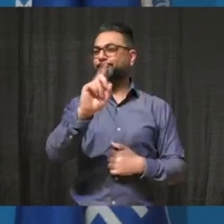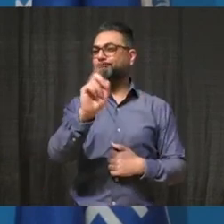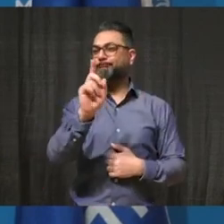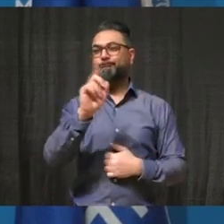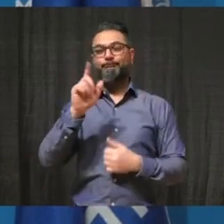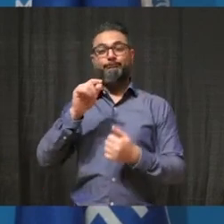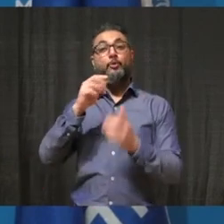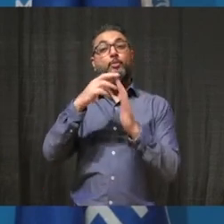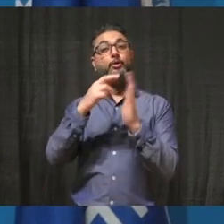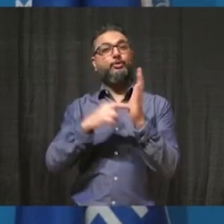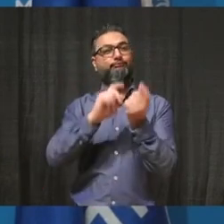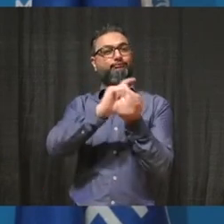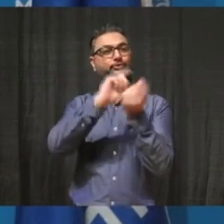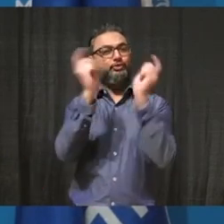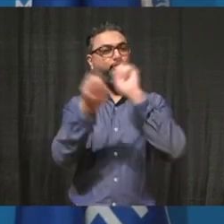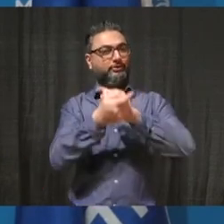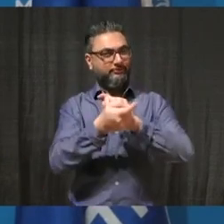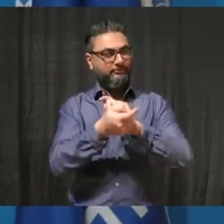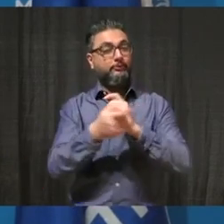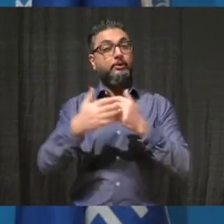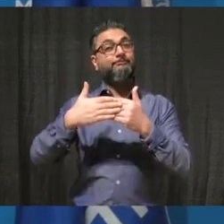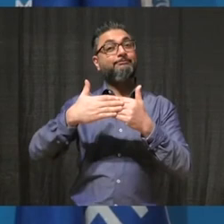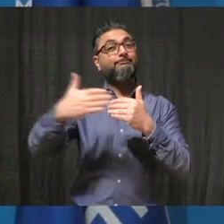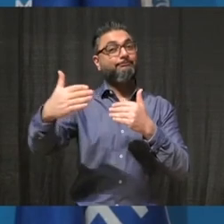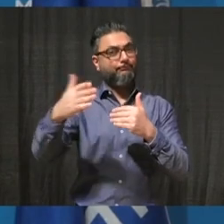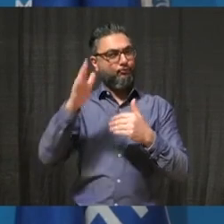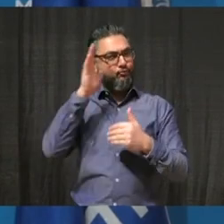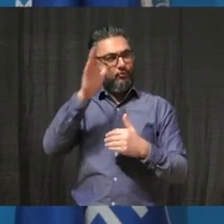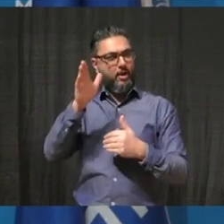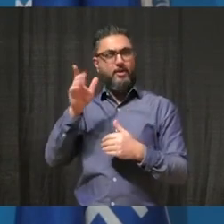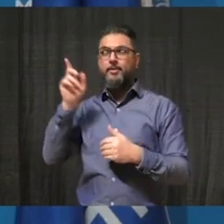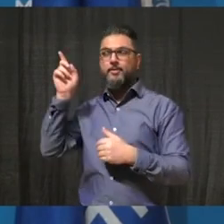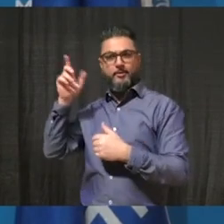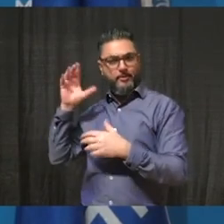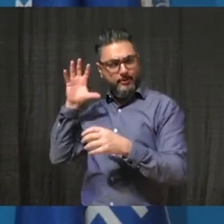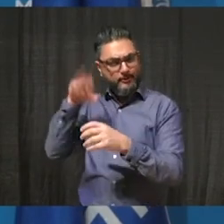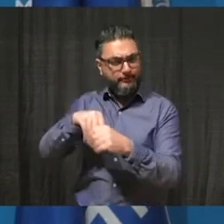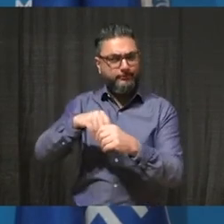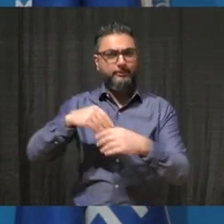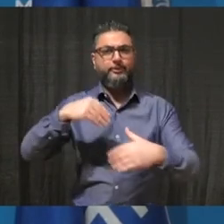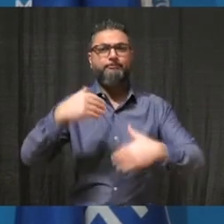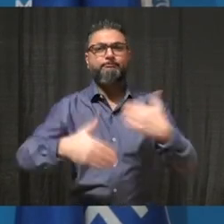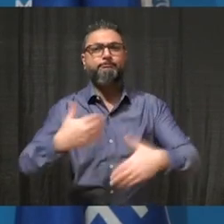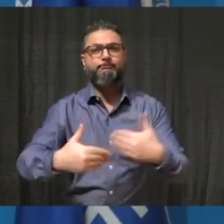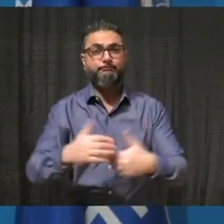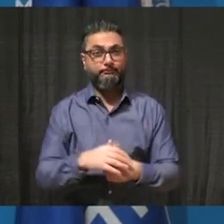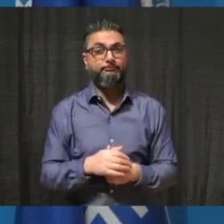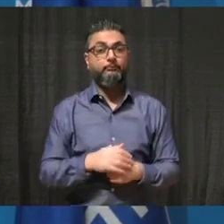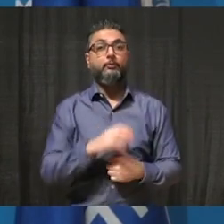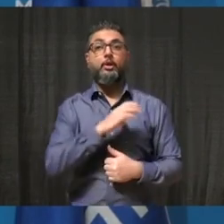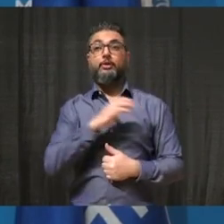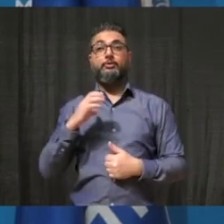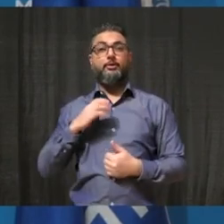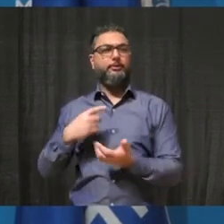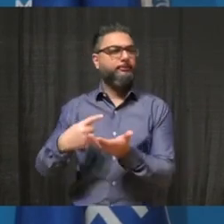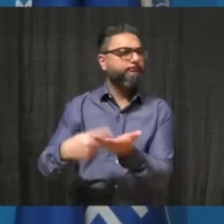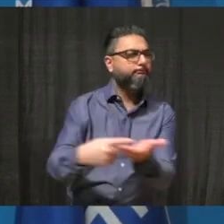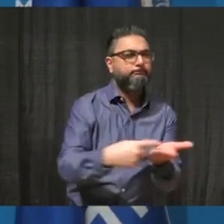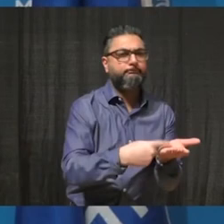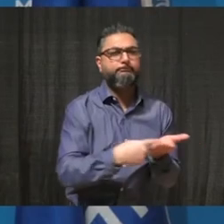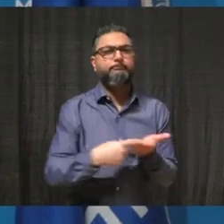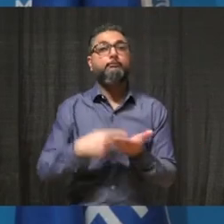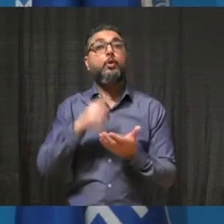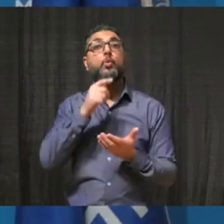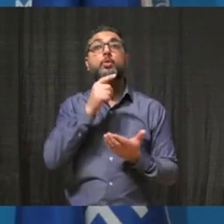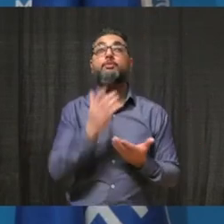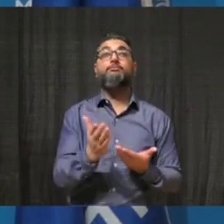will never happen again. My thanks to Councillor Pat Sado for drafting and moving the motion and to Council for supporting